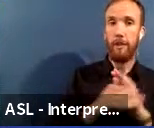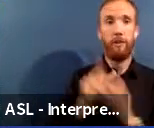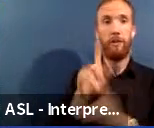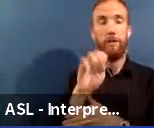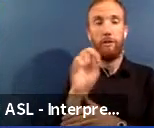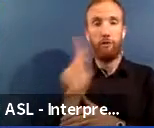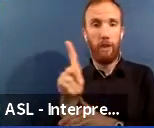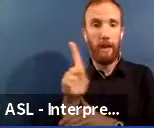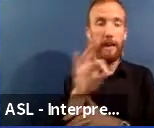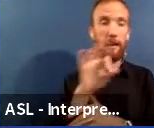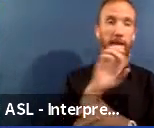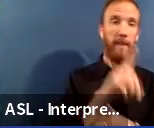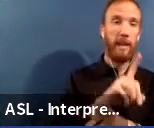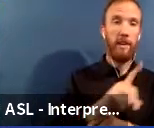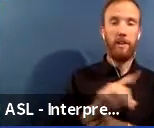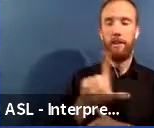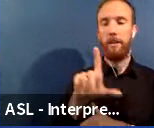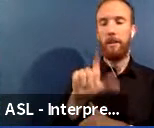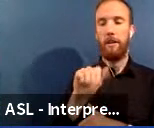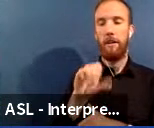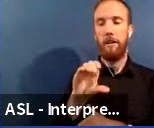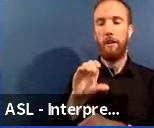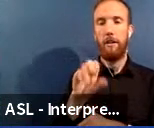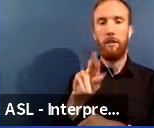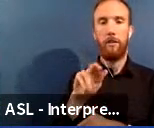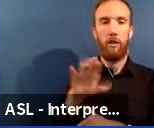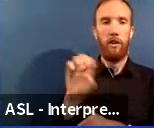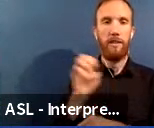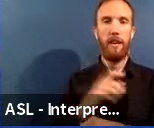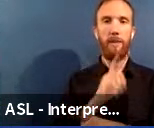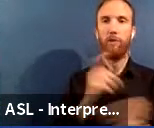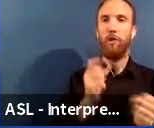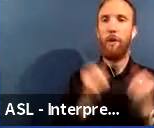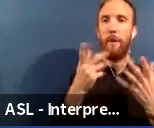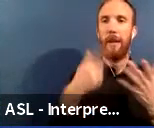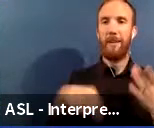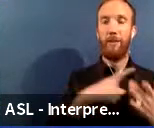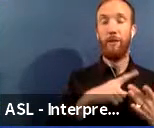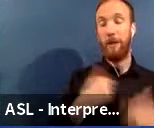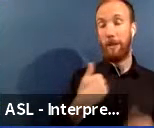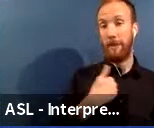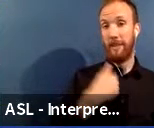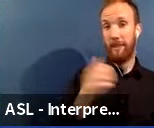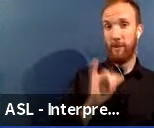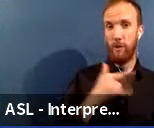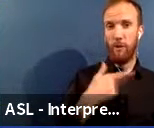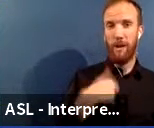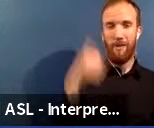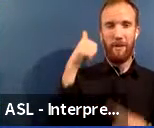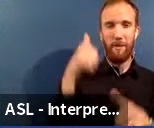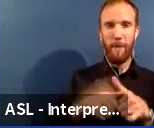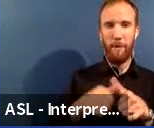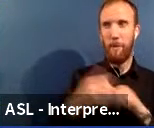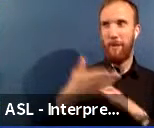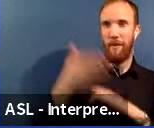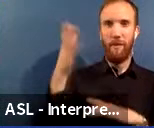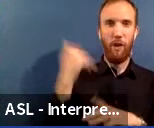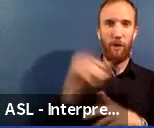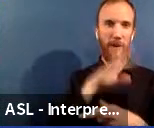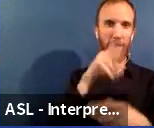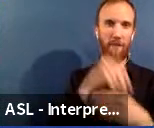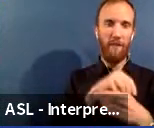No doubt many of you, myself included, have fond memories of attending or participating in these types of events at the stadiums.